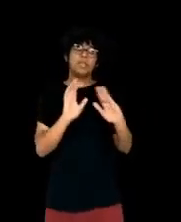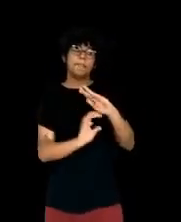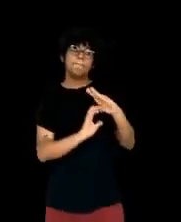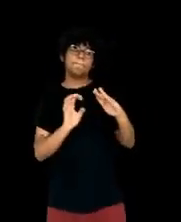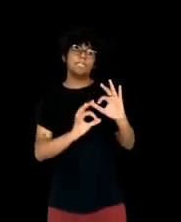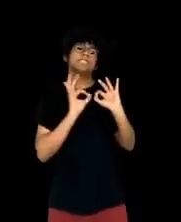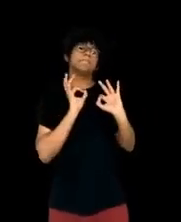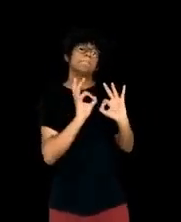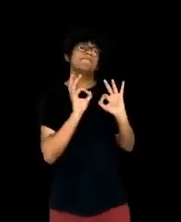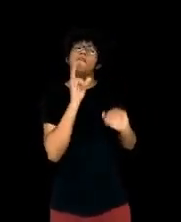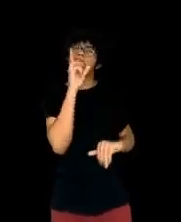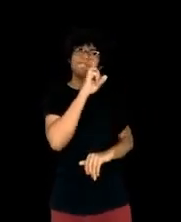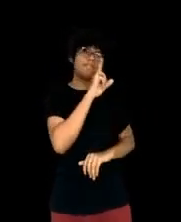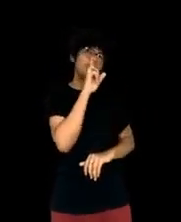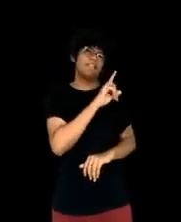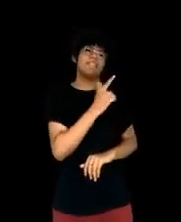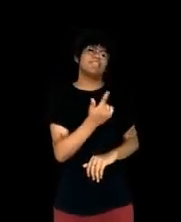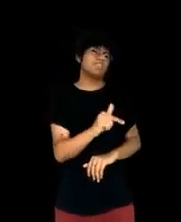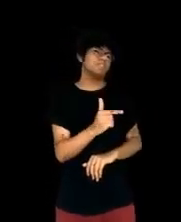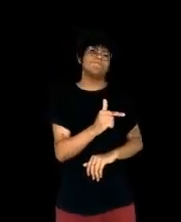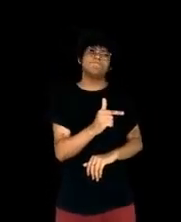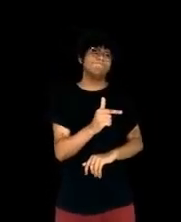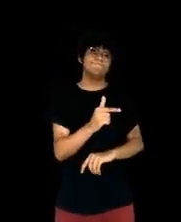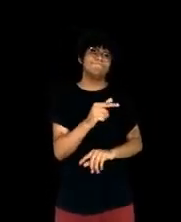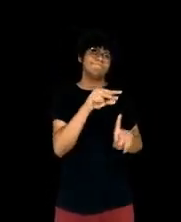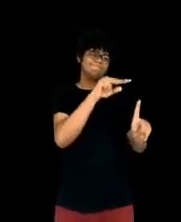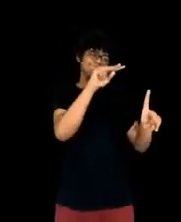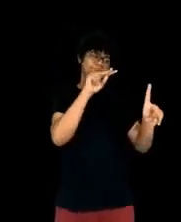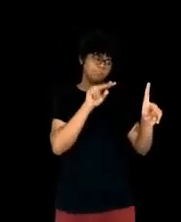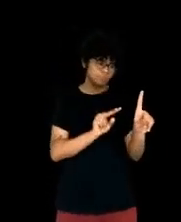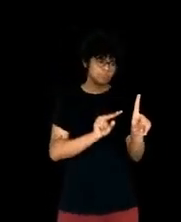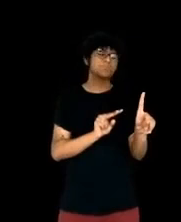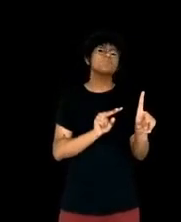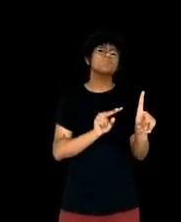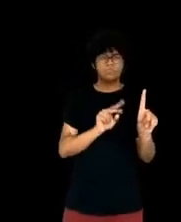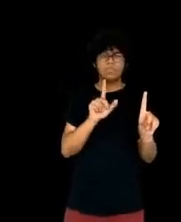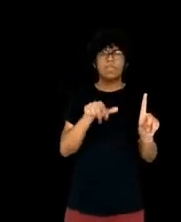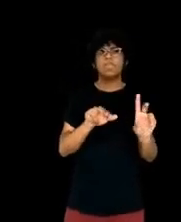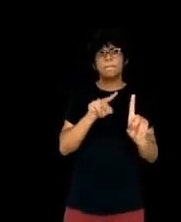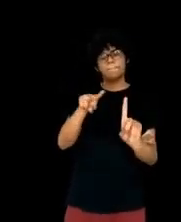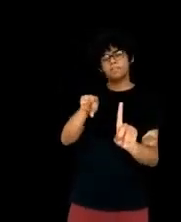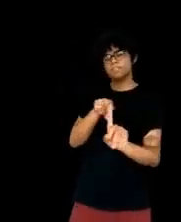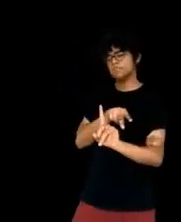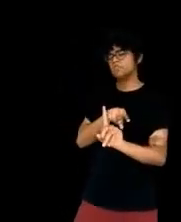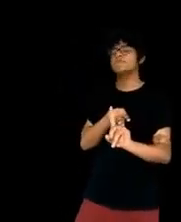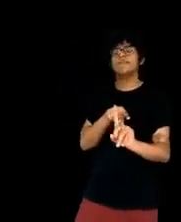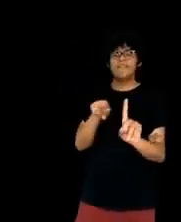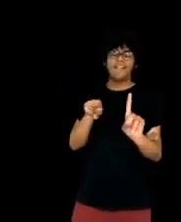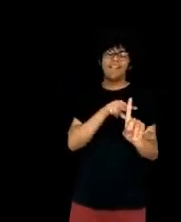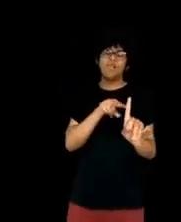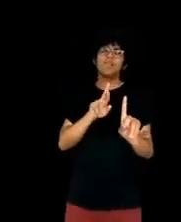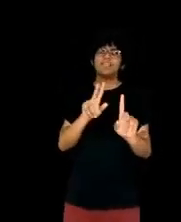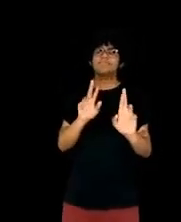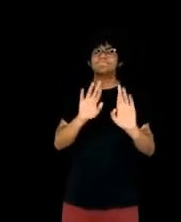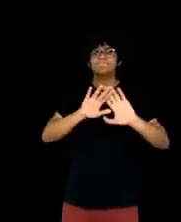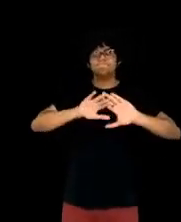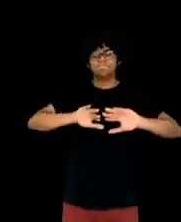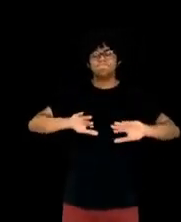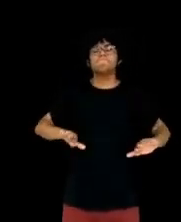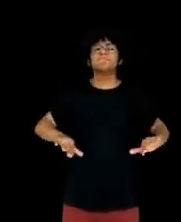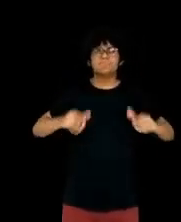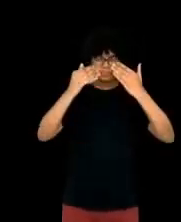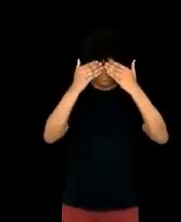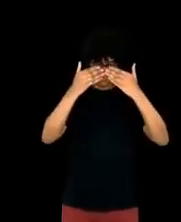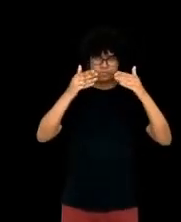not, we immediately want to discard them. And it requires that we move beyond kind of narrow self